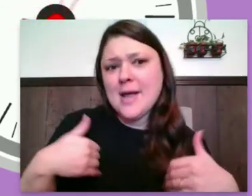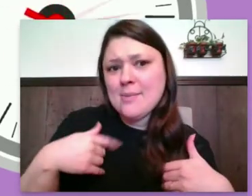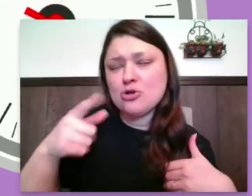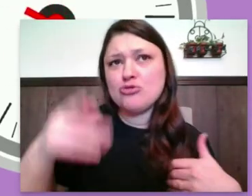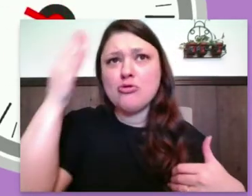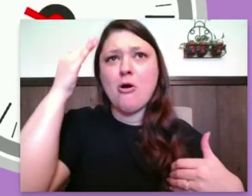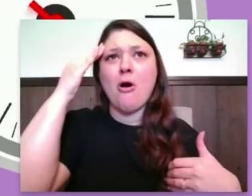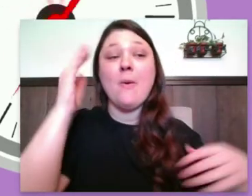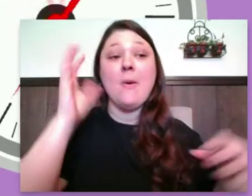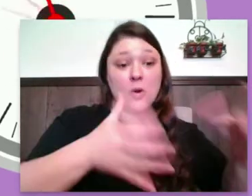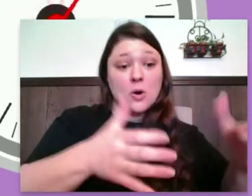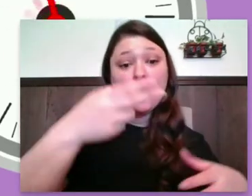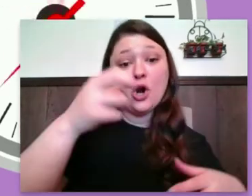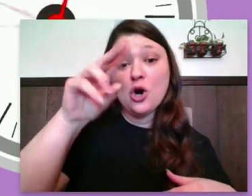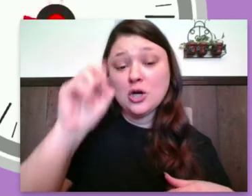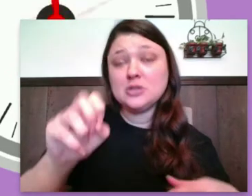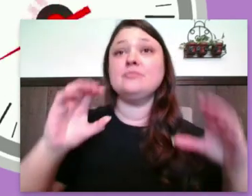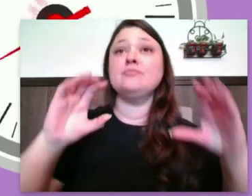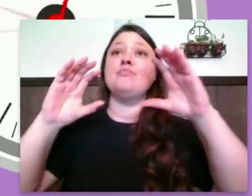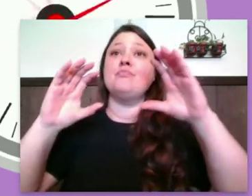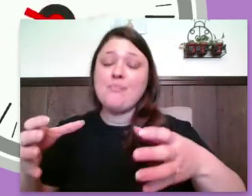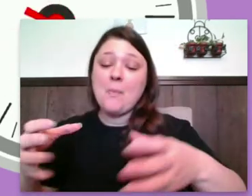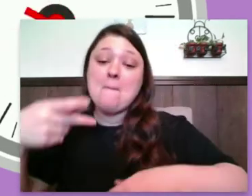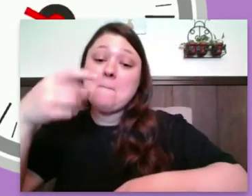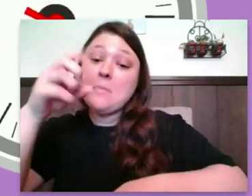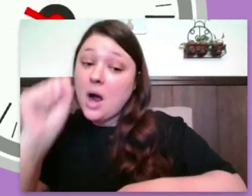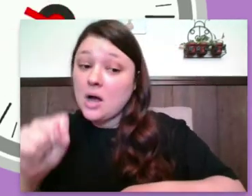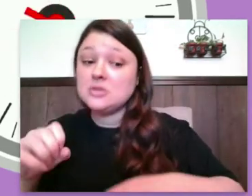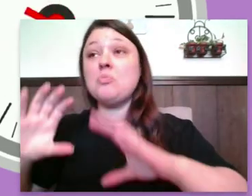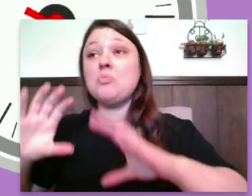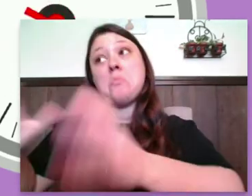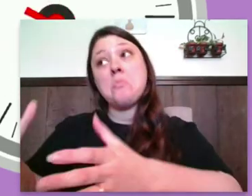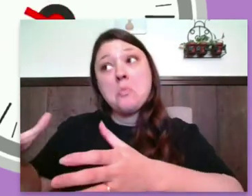herds, pods, groups, or a pack?